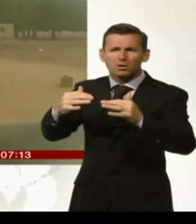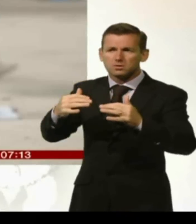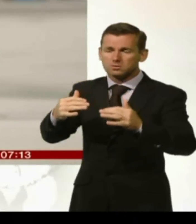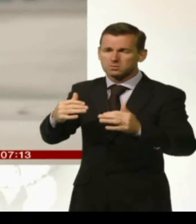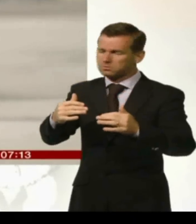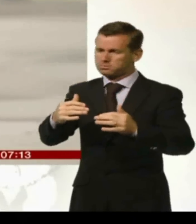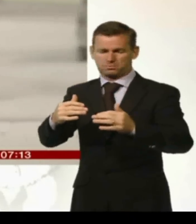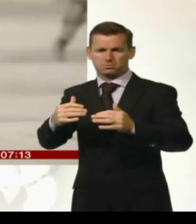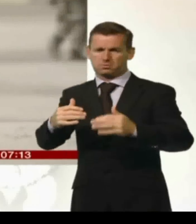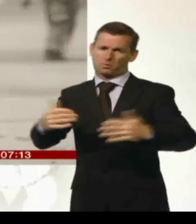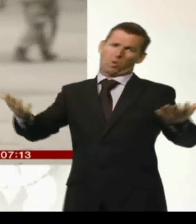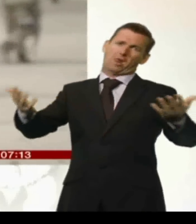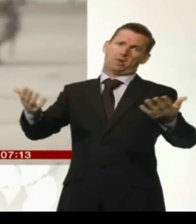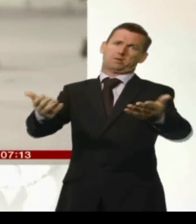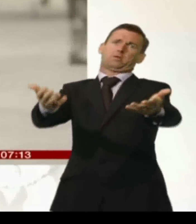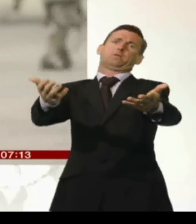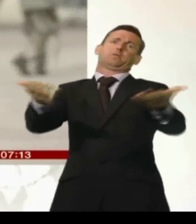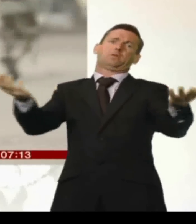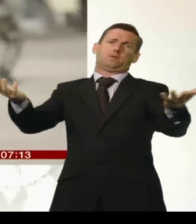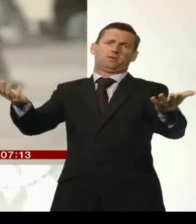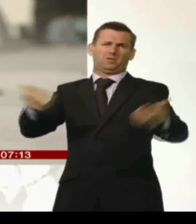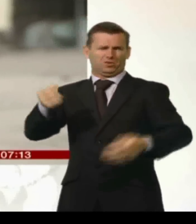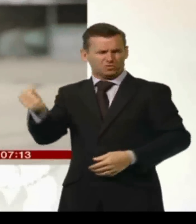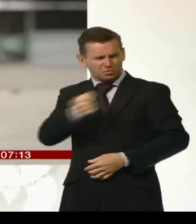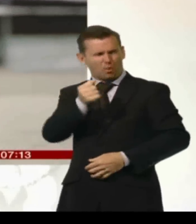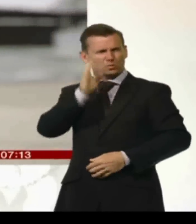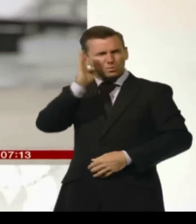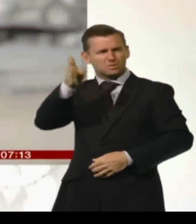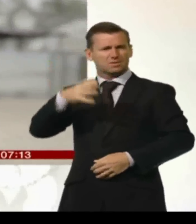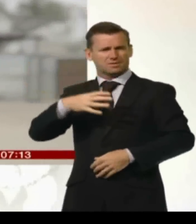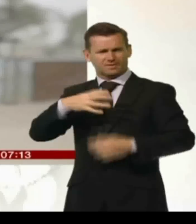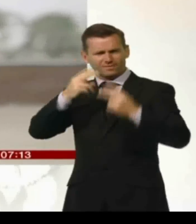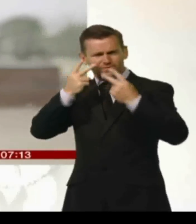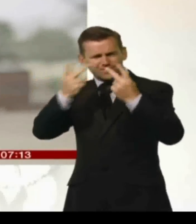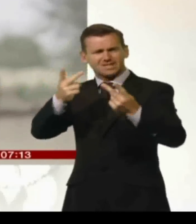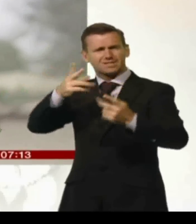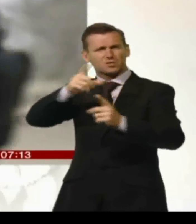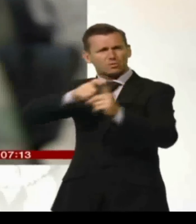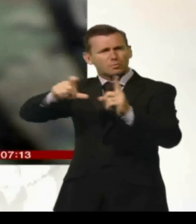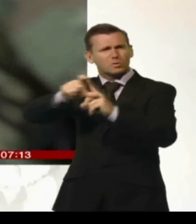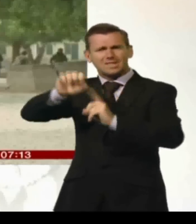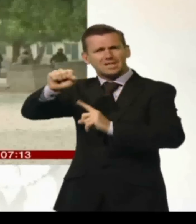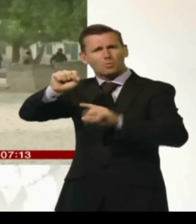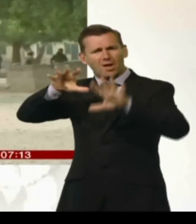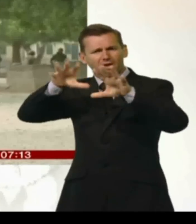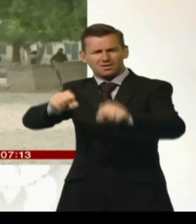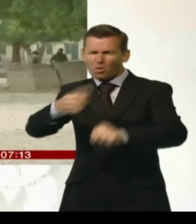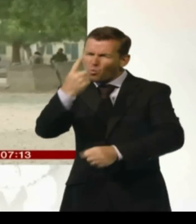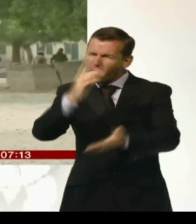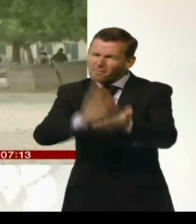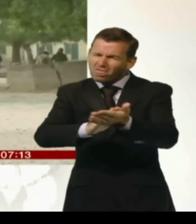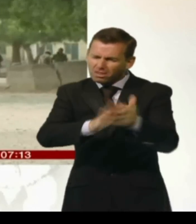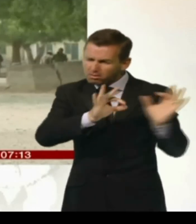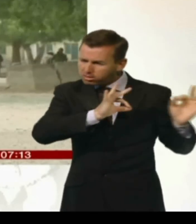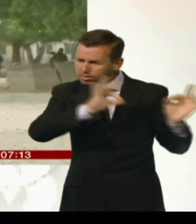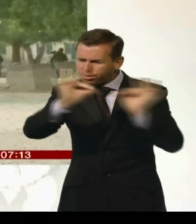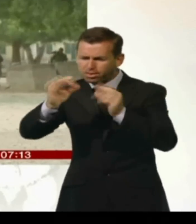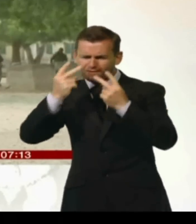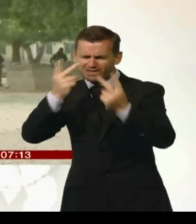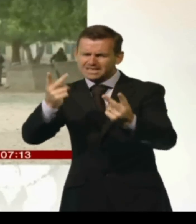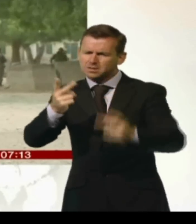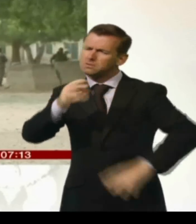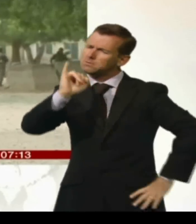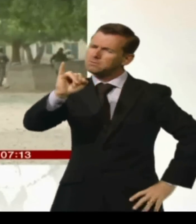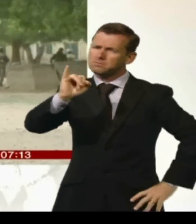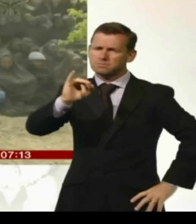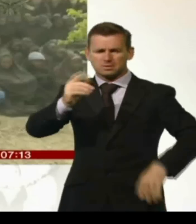I mean, that tells you. It was due to go there, but he's not yet there. Almost a month over. That is painful. If it was my daughter or